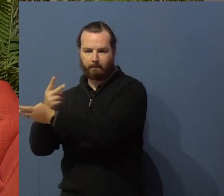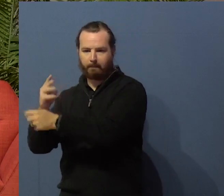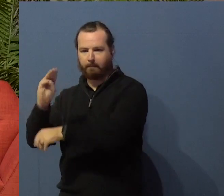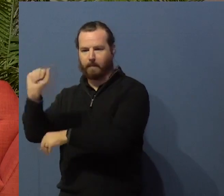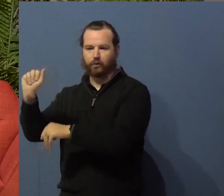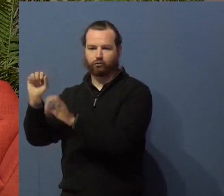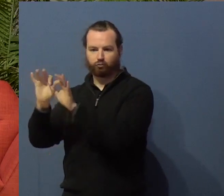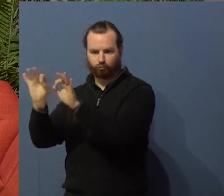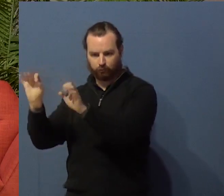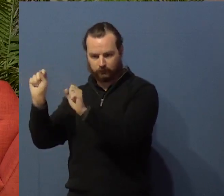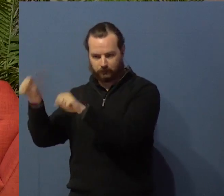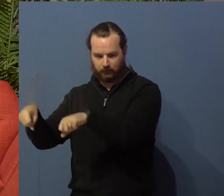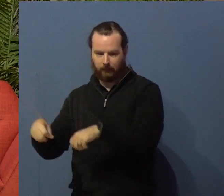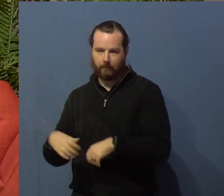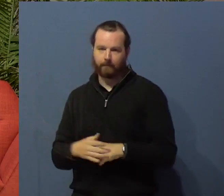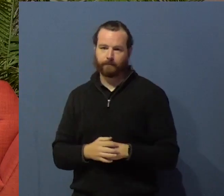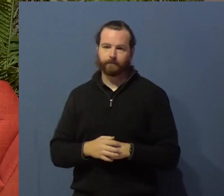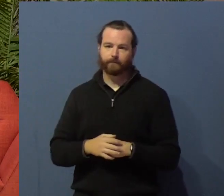Here's some data.